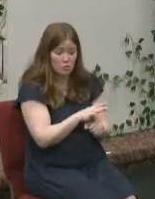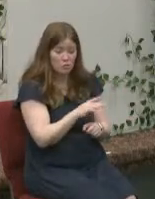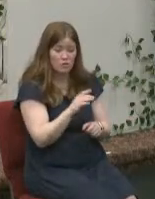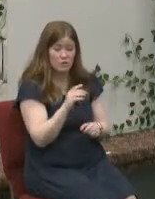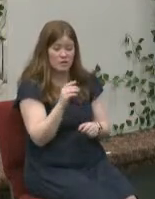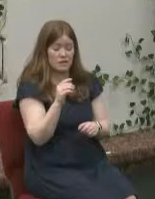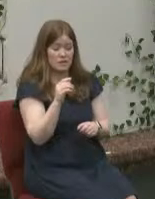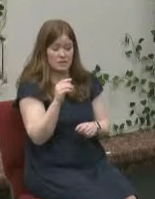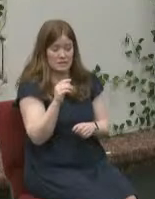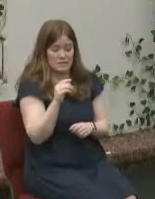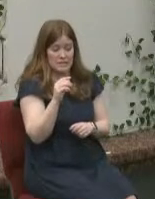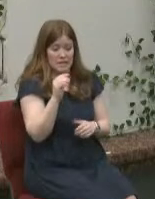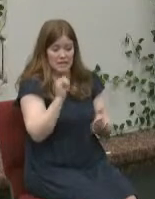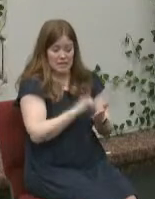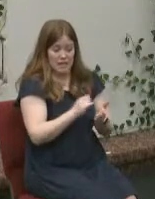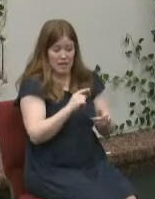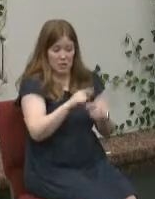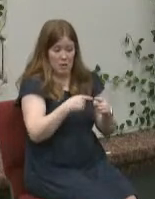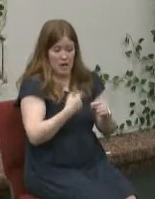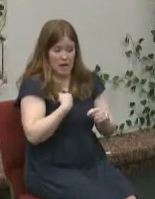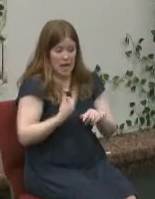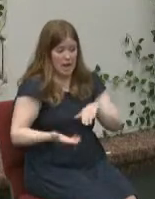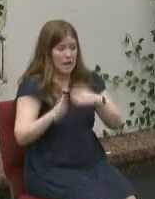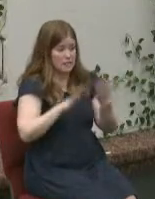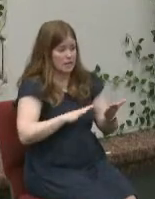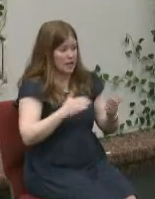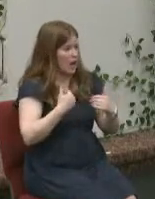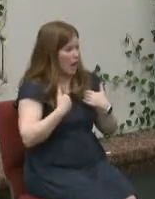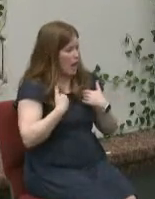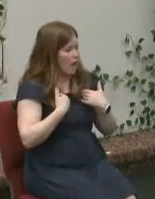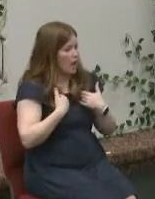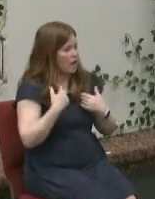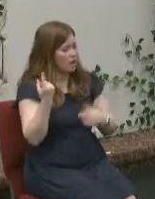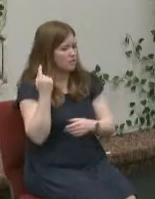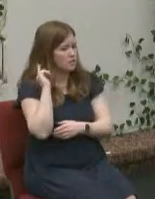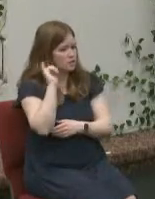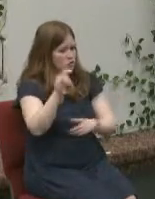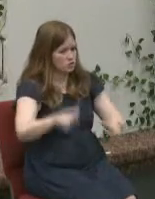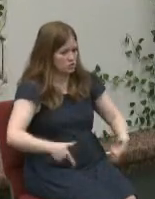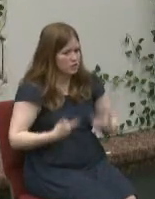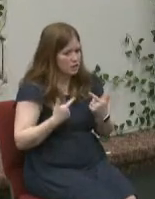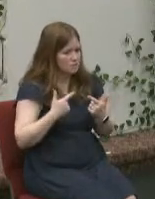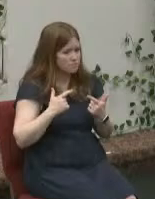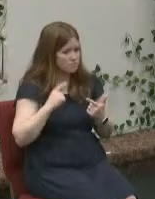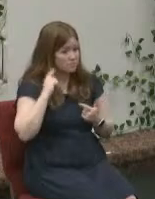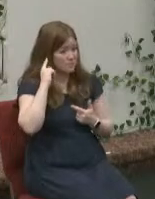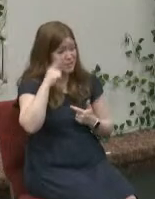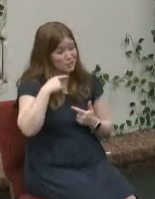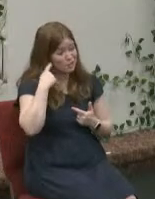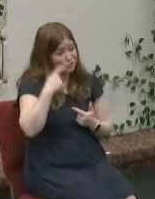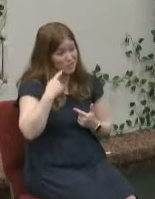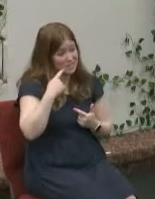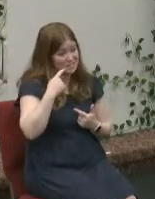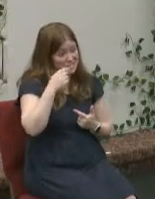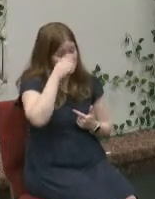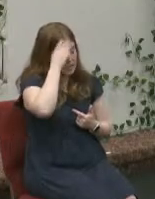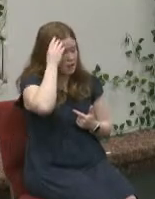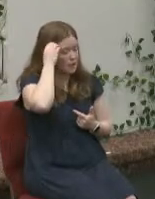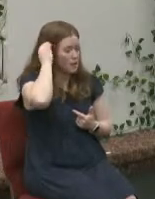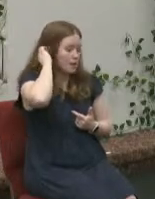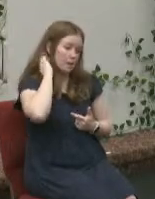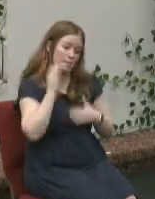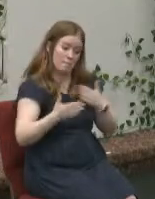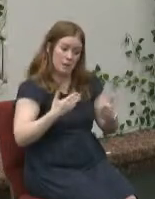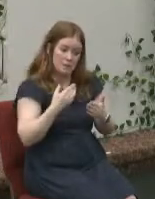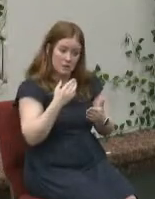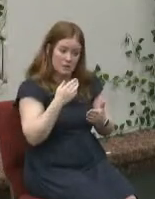degree that when you face death that you'll have eternal life crazy isn't it maybe the article should read the world